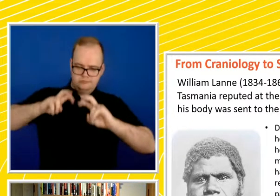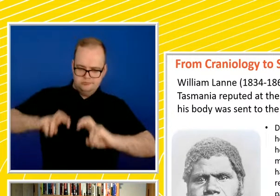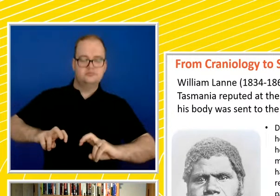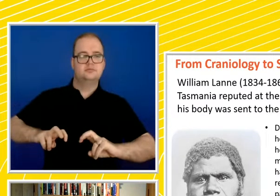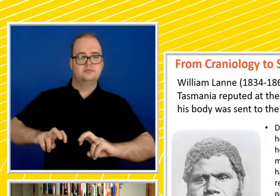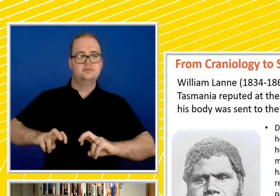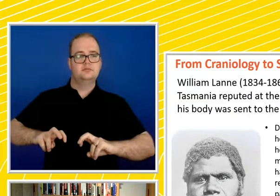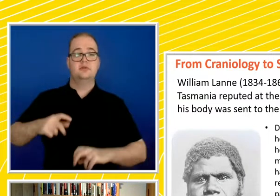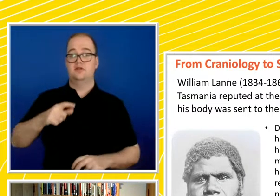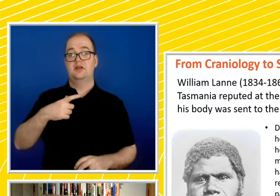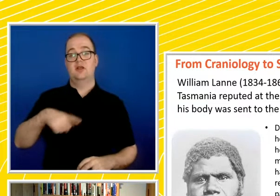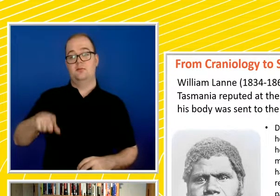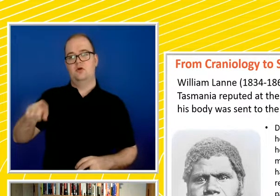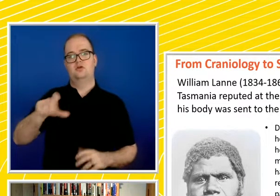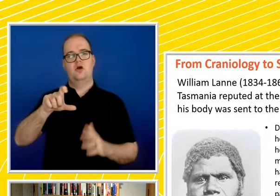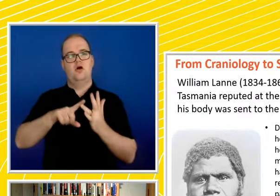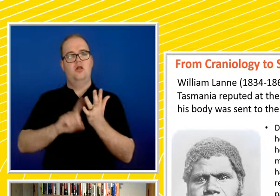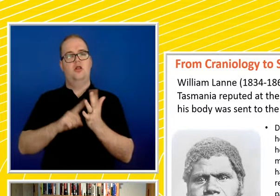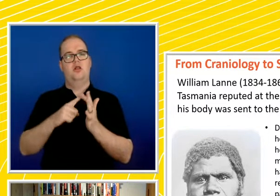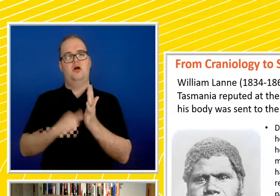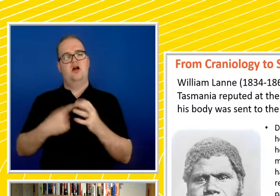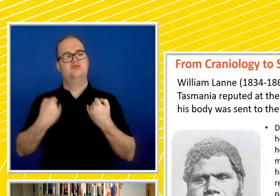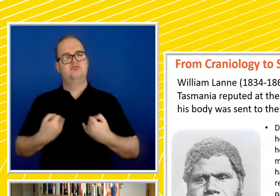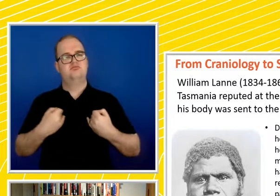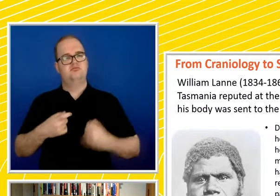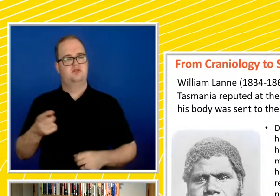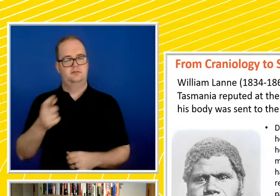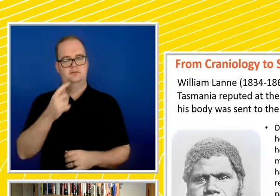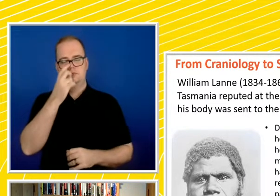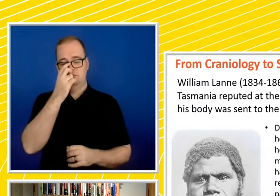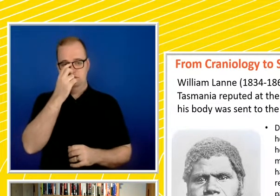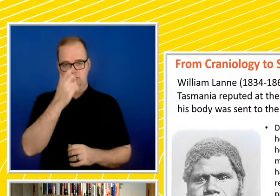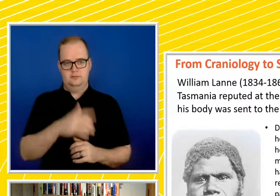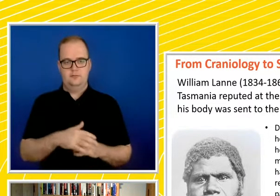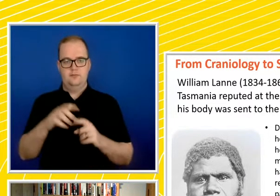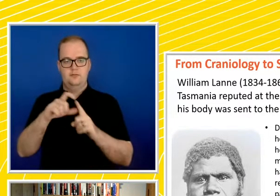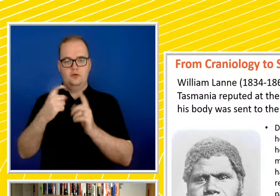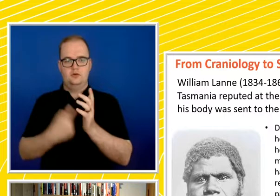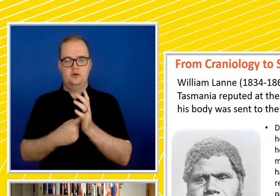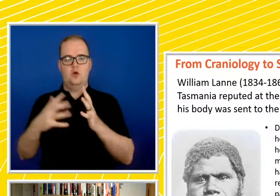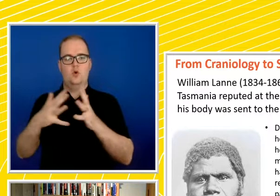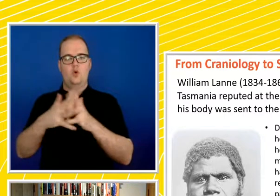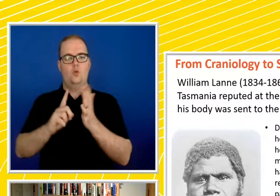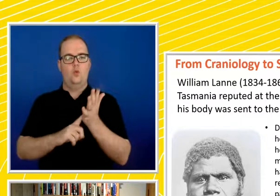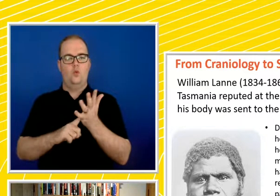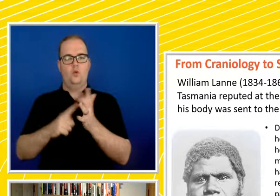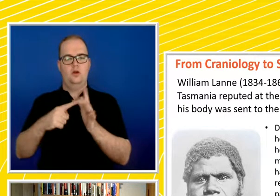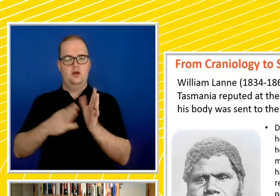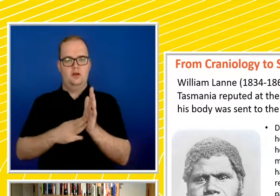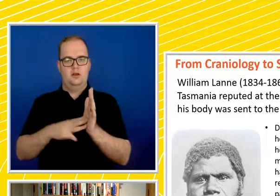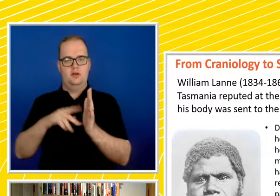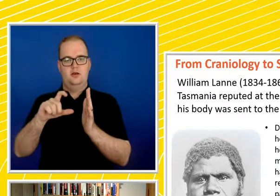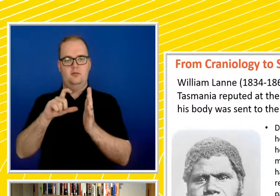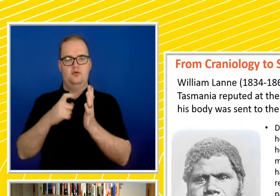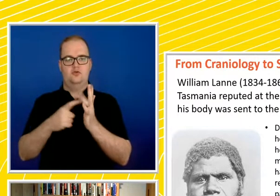diarrhoea that he succumbed from. Dr. William Crother was a medical examiner for the court and an honorary medical officer at